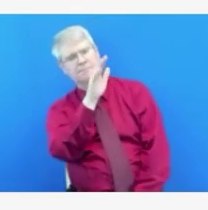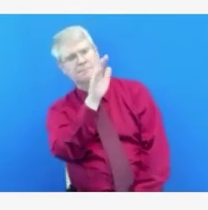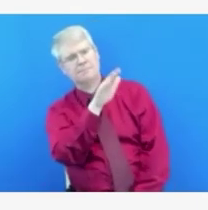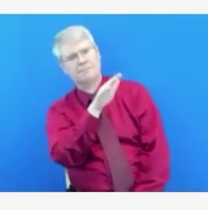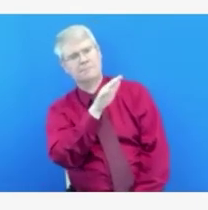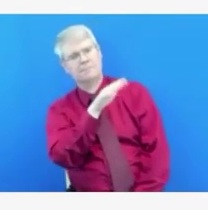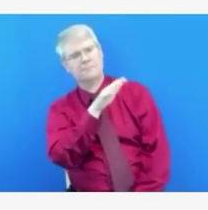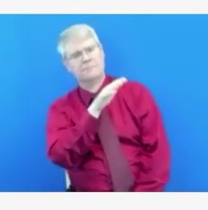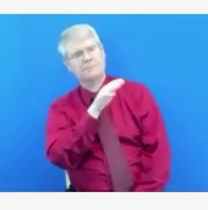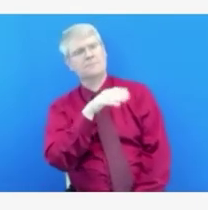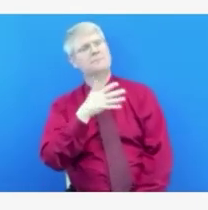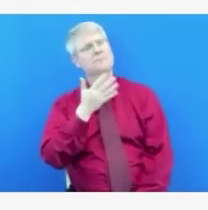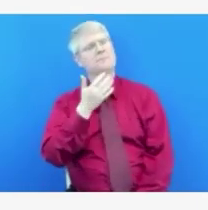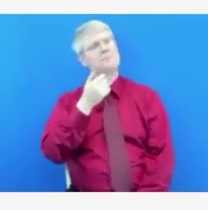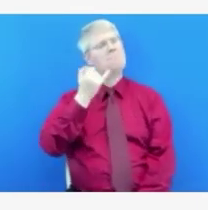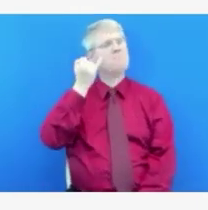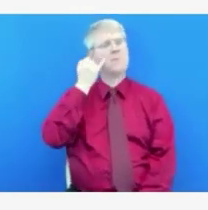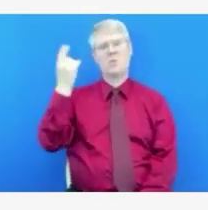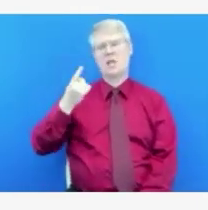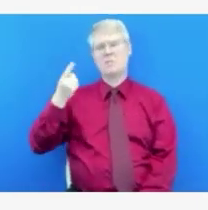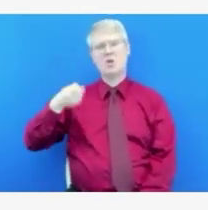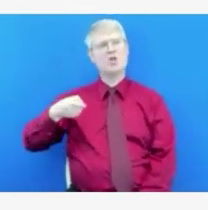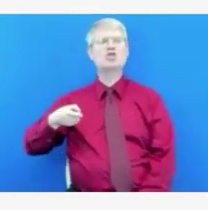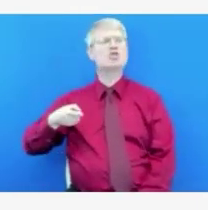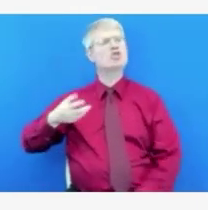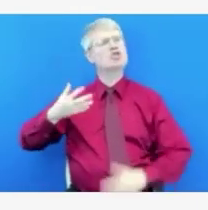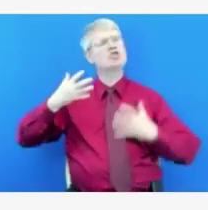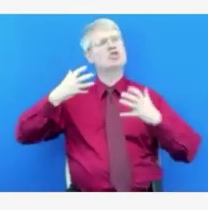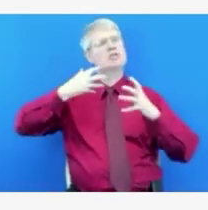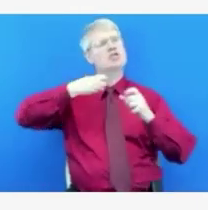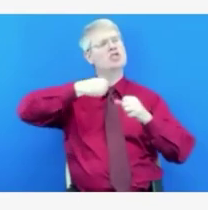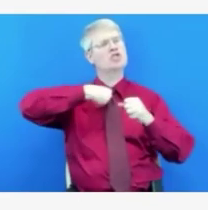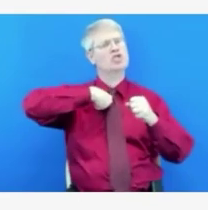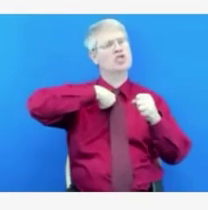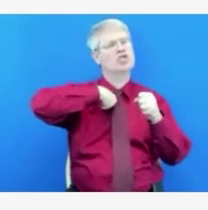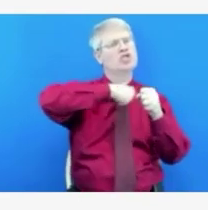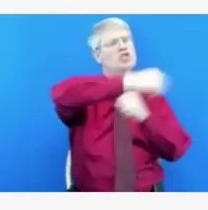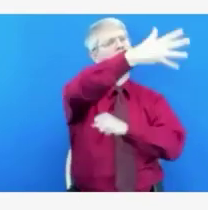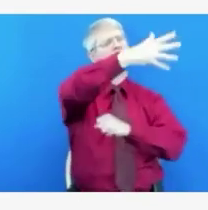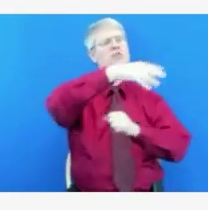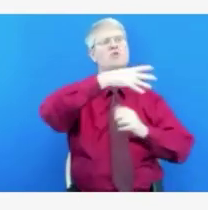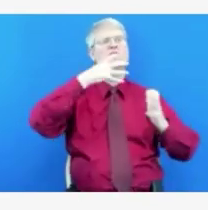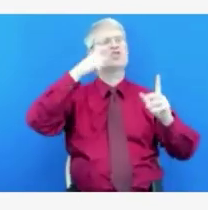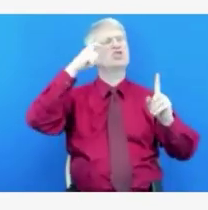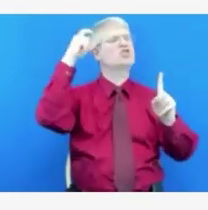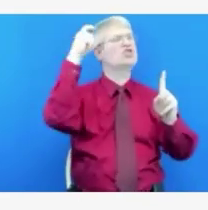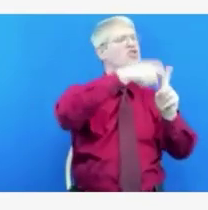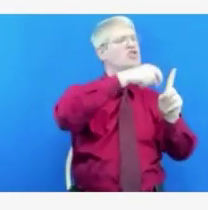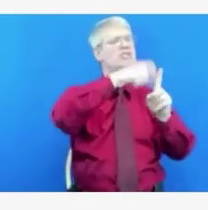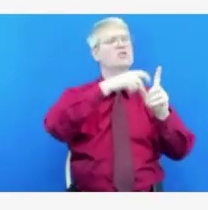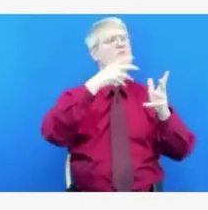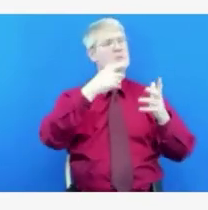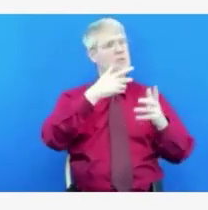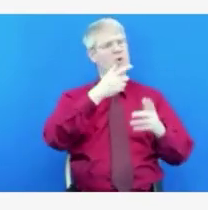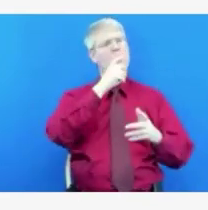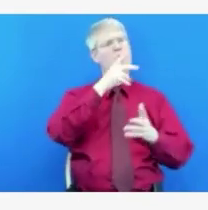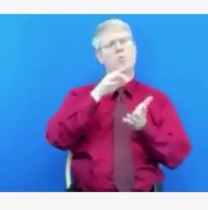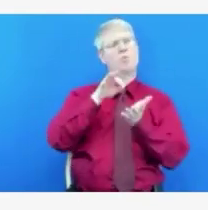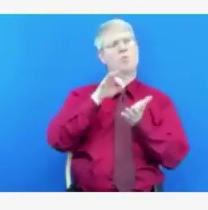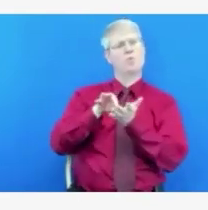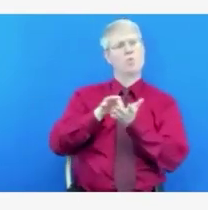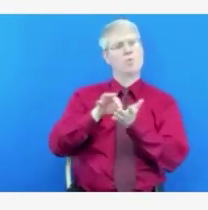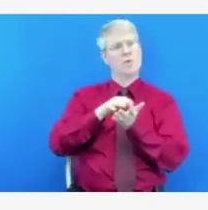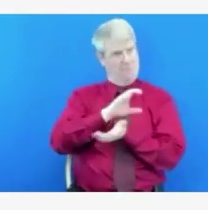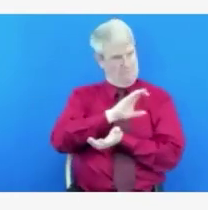times that law enforcement has had to be called in the state, as opposed to just jurisdiction by jurisdiction or hospital by